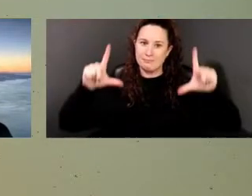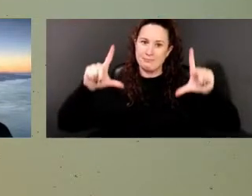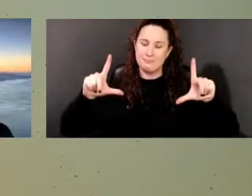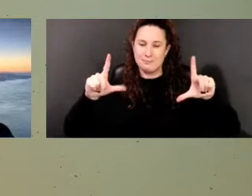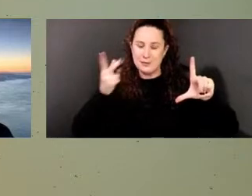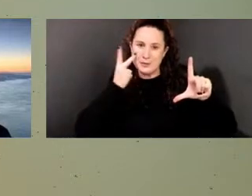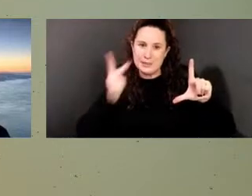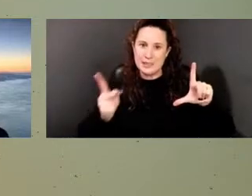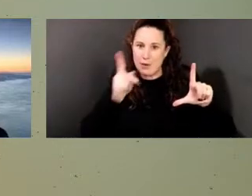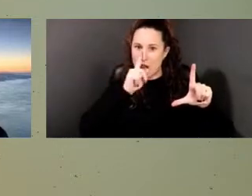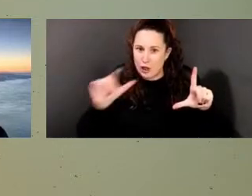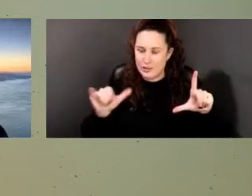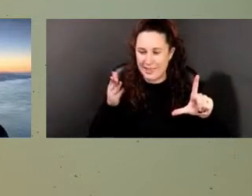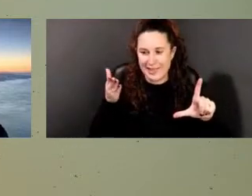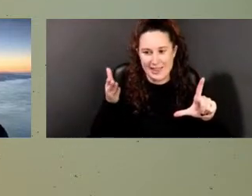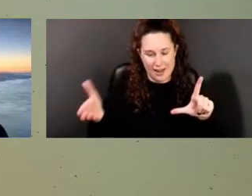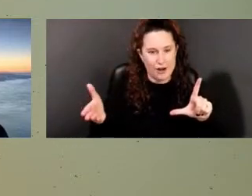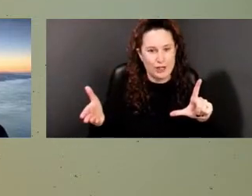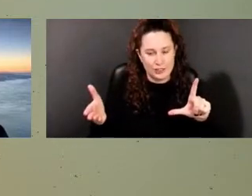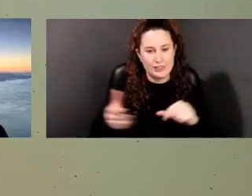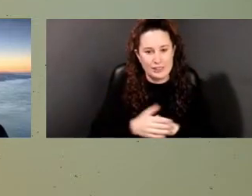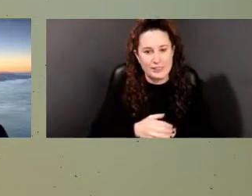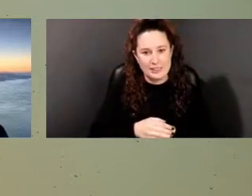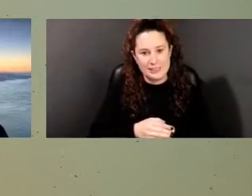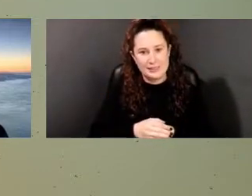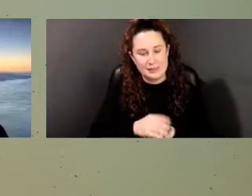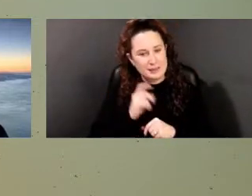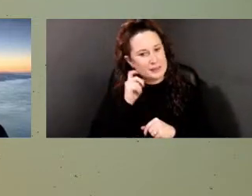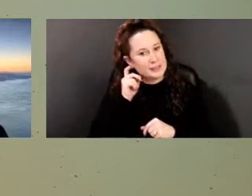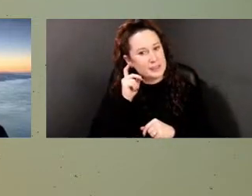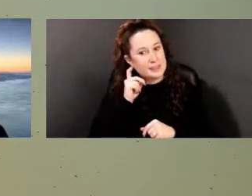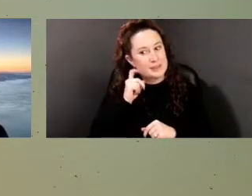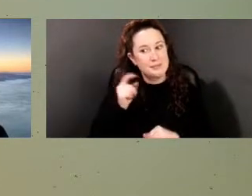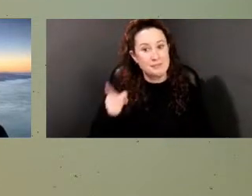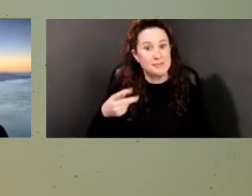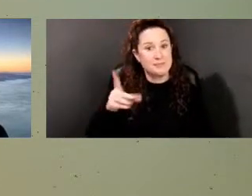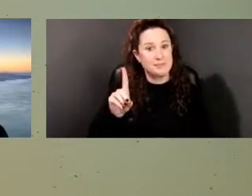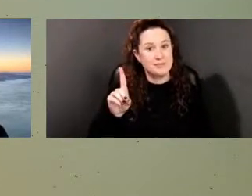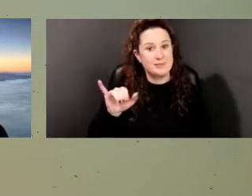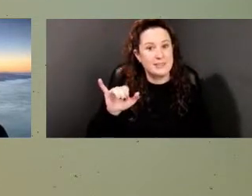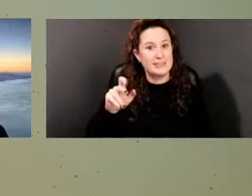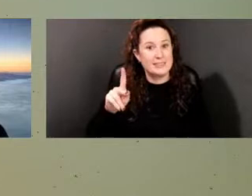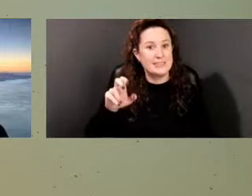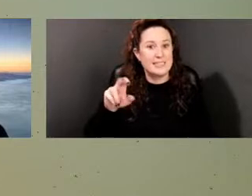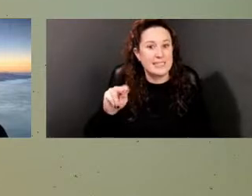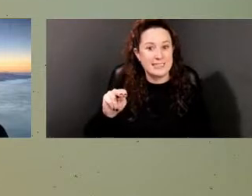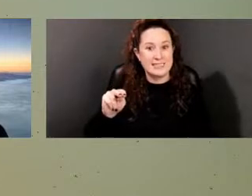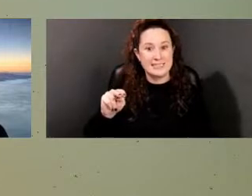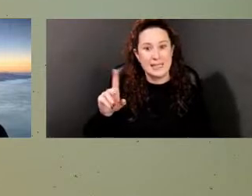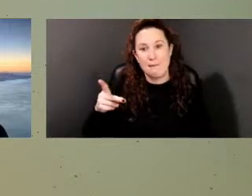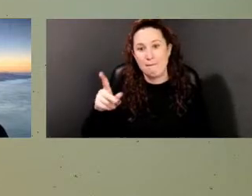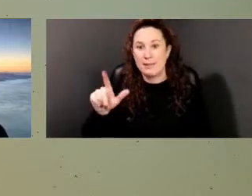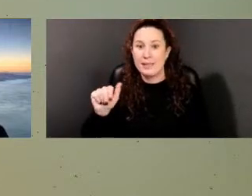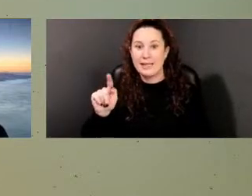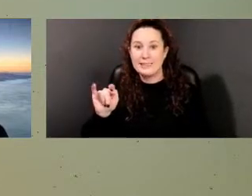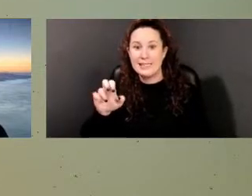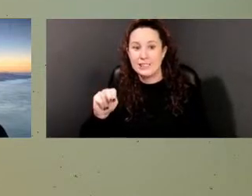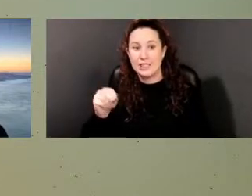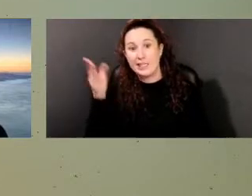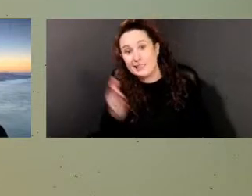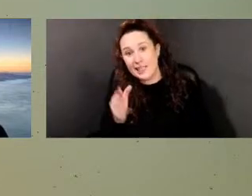at the plantation at the Dickinson Plantation slash mansion and now with the